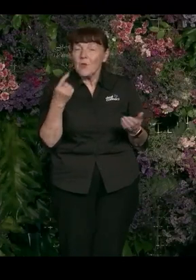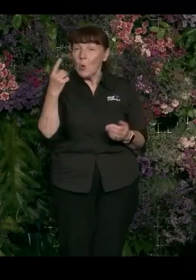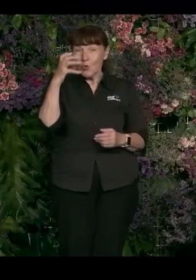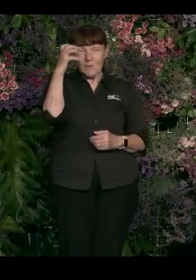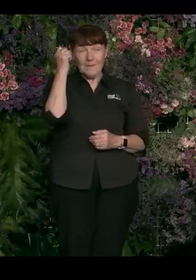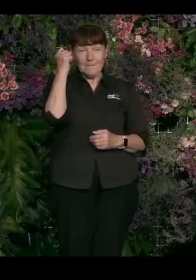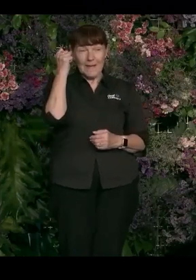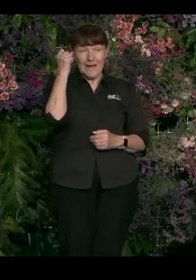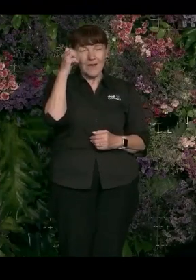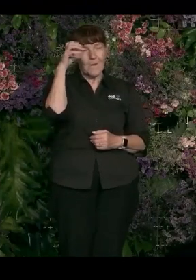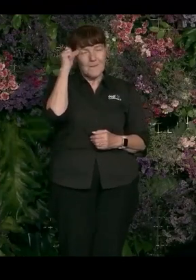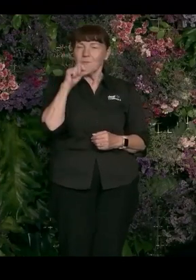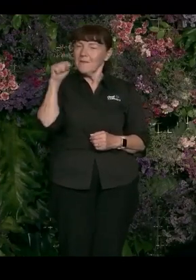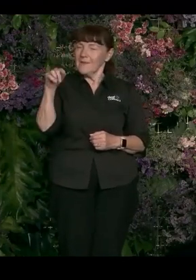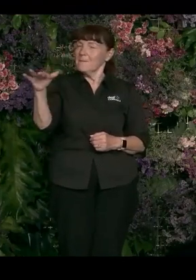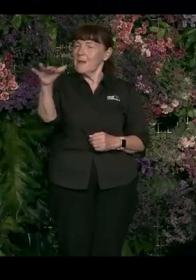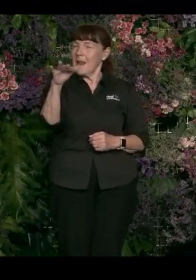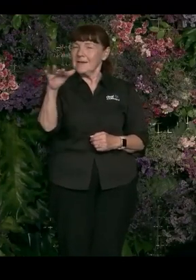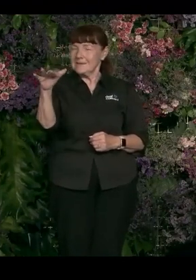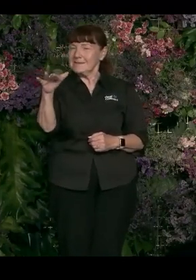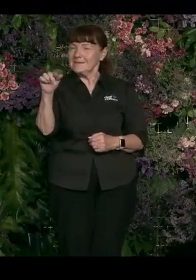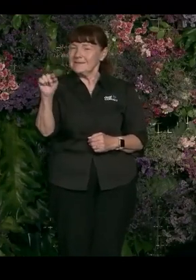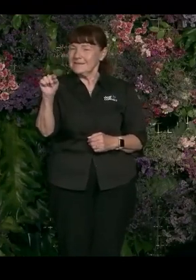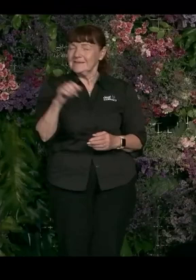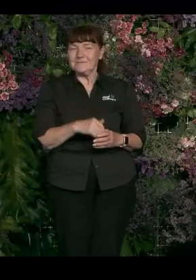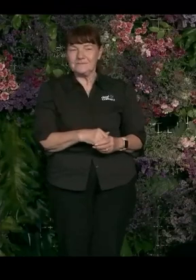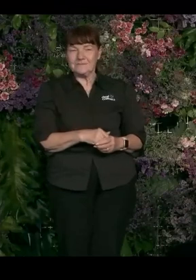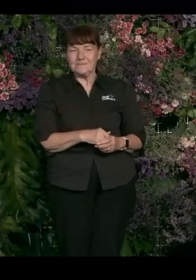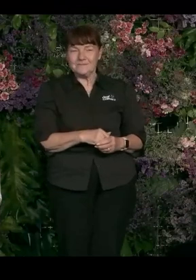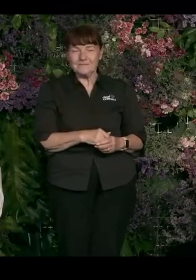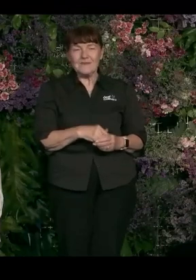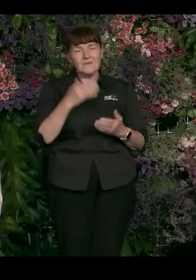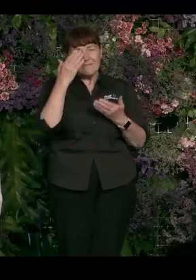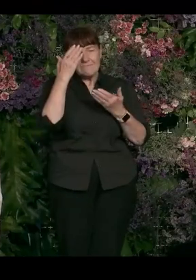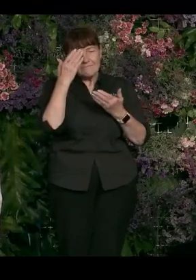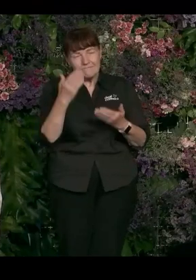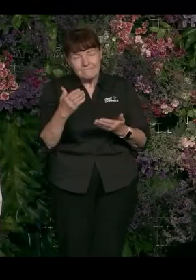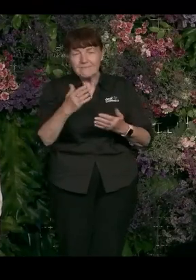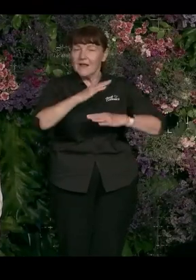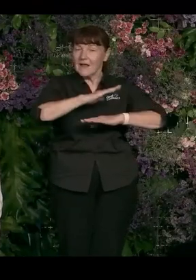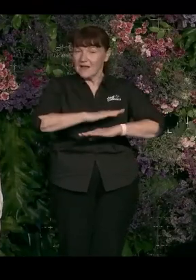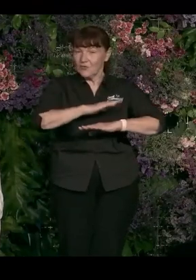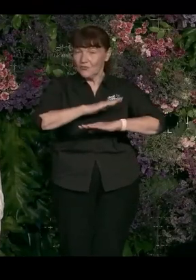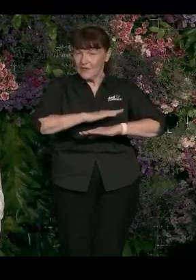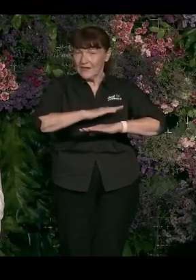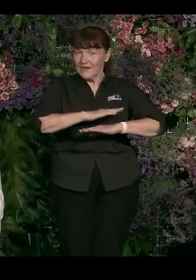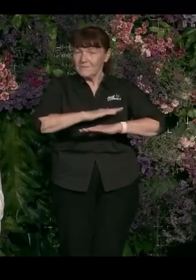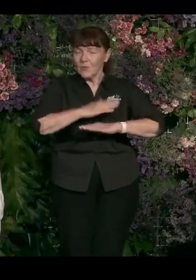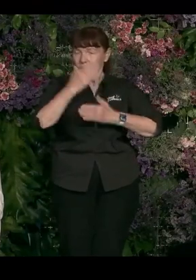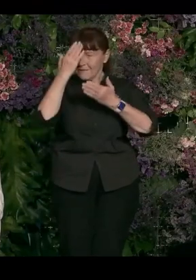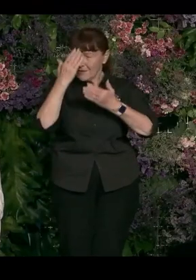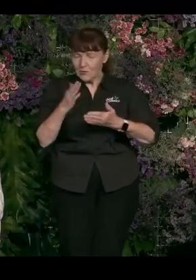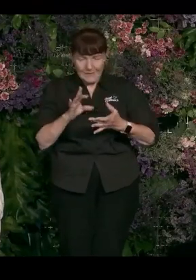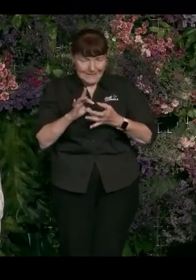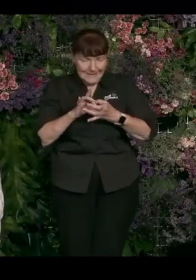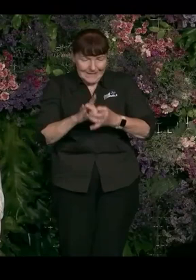remember? What are the memories you have when you're at that place? So when we acknowledge Country, we're acknowledging the fact that we're connected to that space.